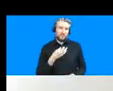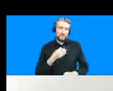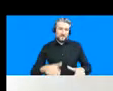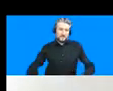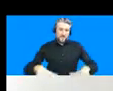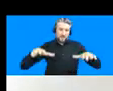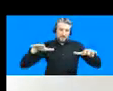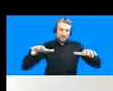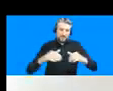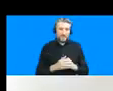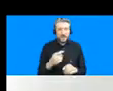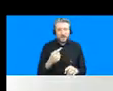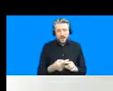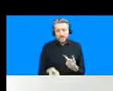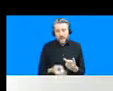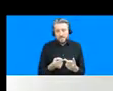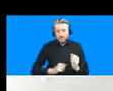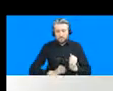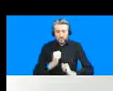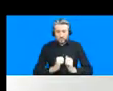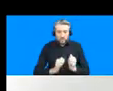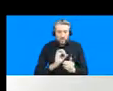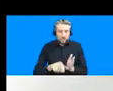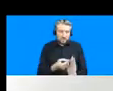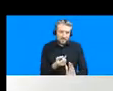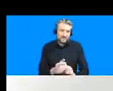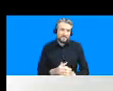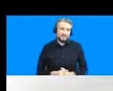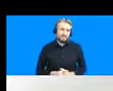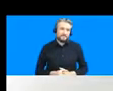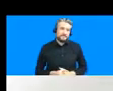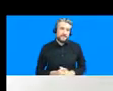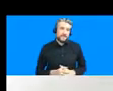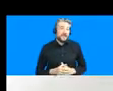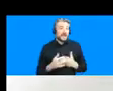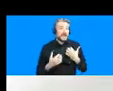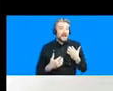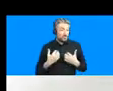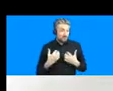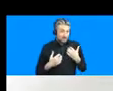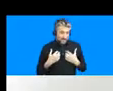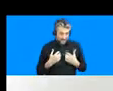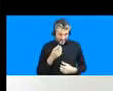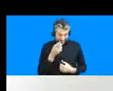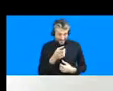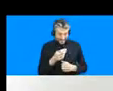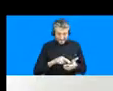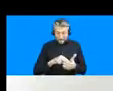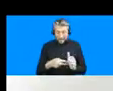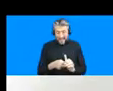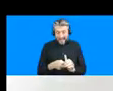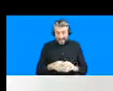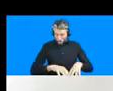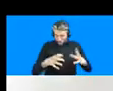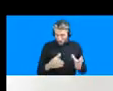development projects but interestingly this entire transformation plan is it's centralized so it's essentially the military the